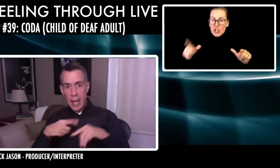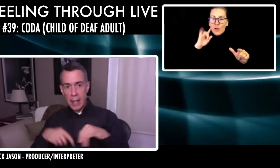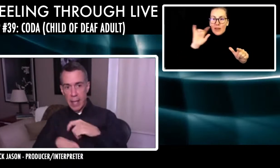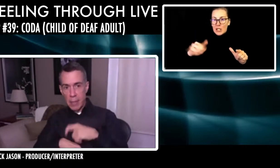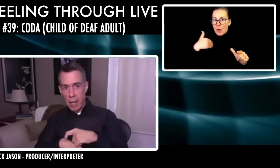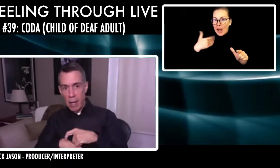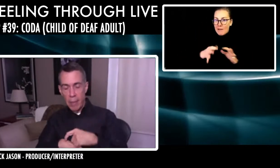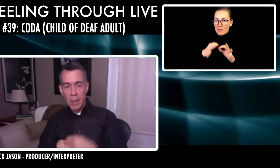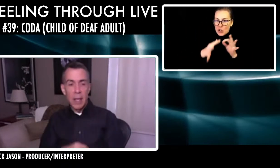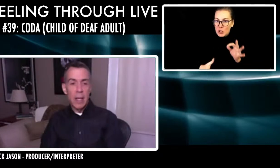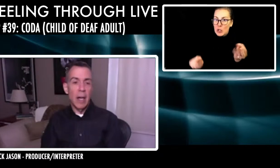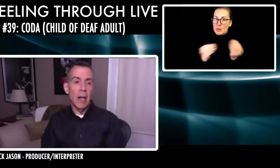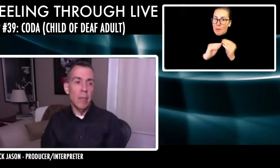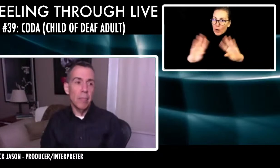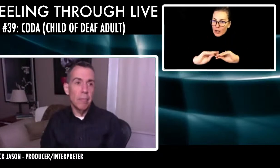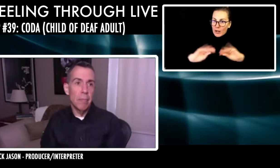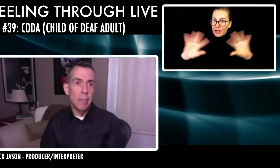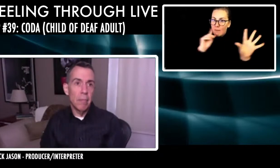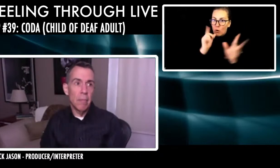and sign at the same time.